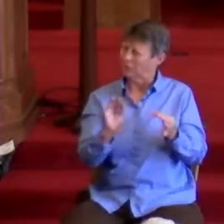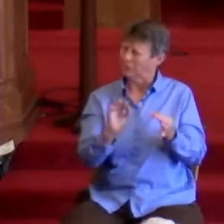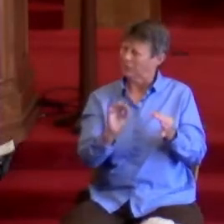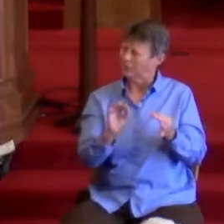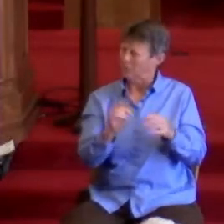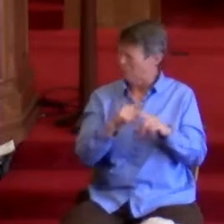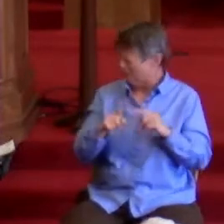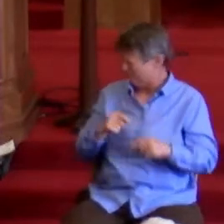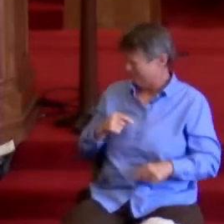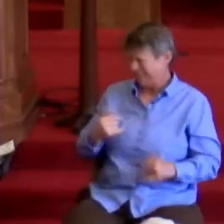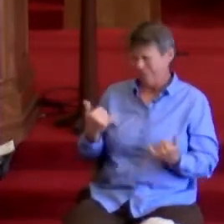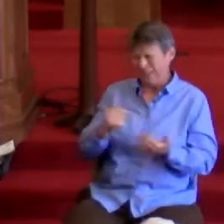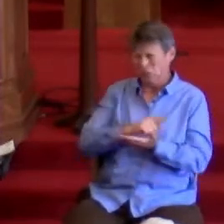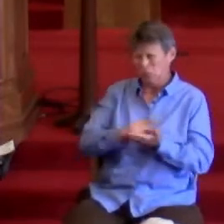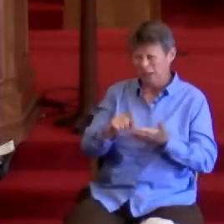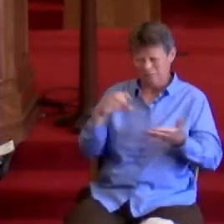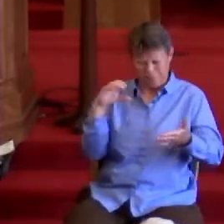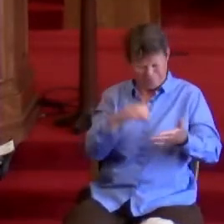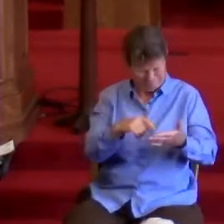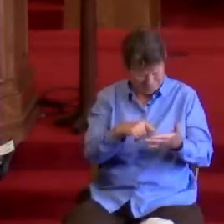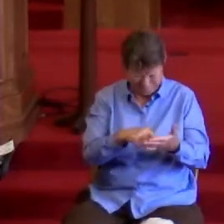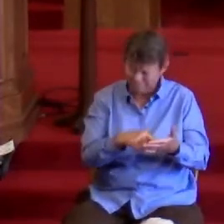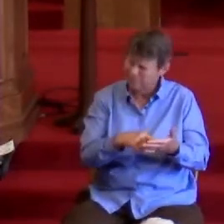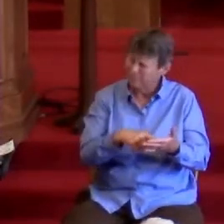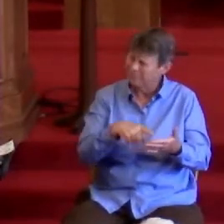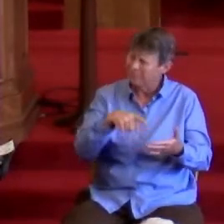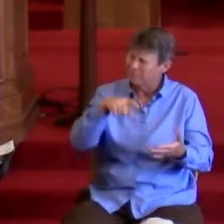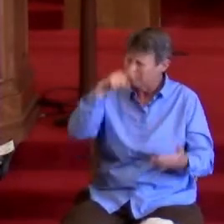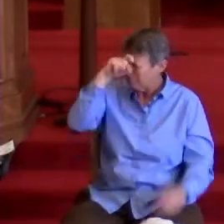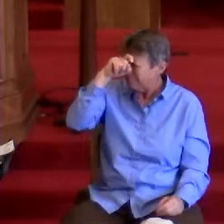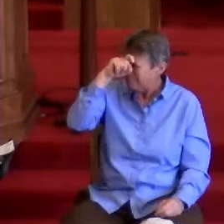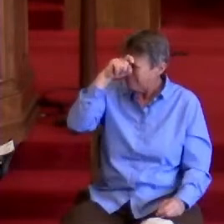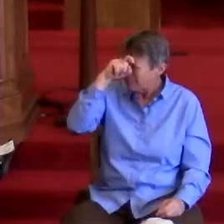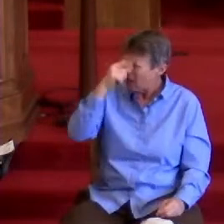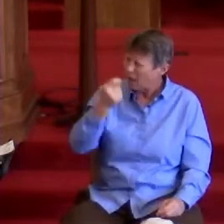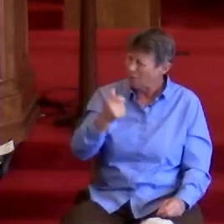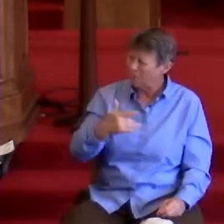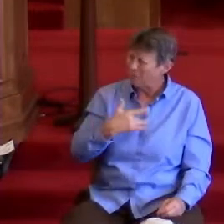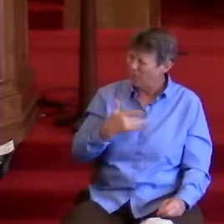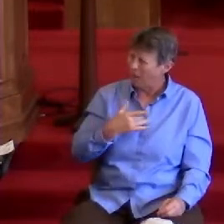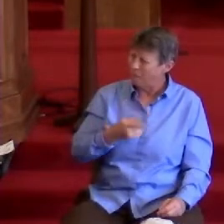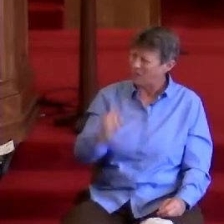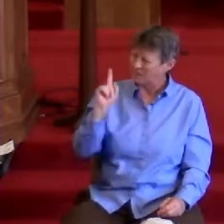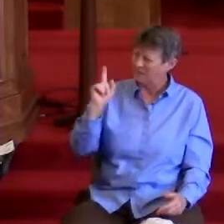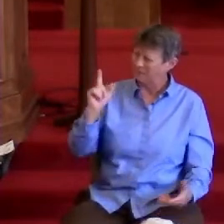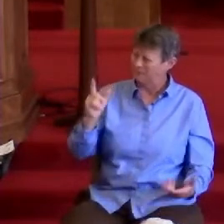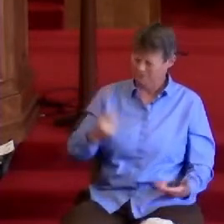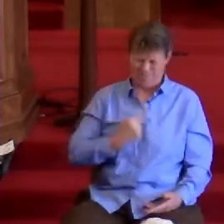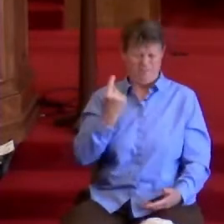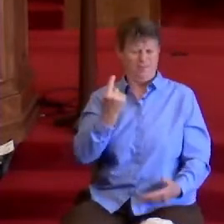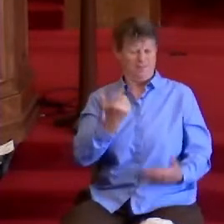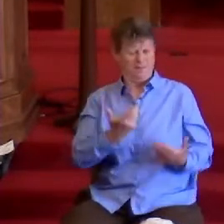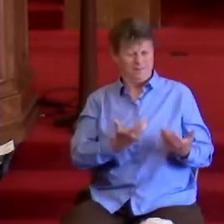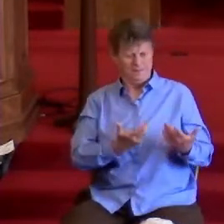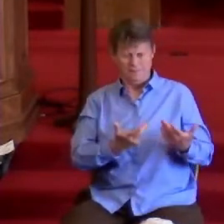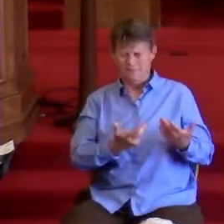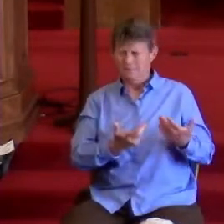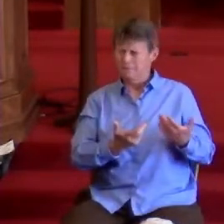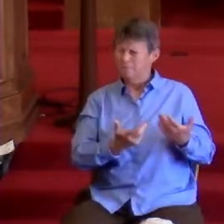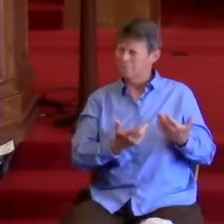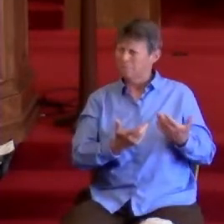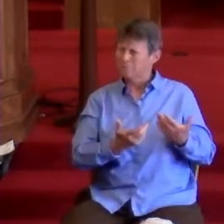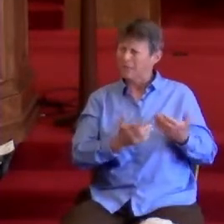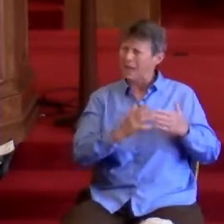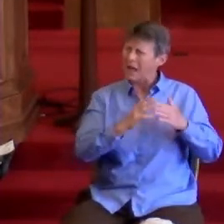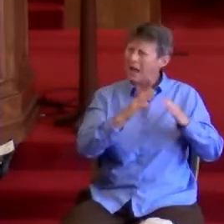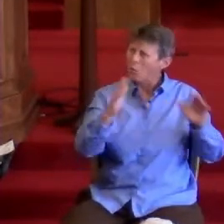Instead, in this passage, he spoke these strange and offensive words. From now on, households